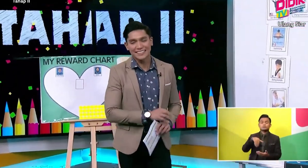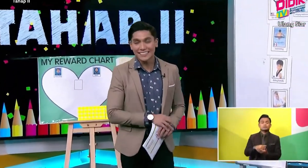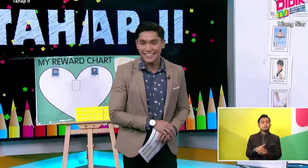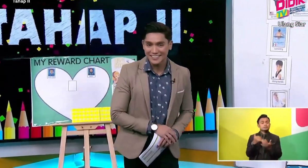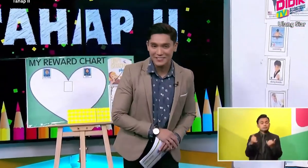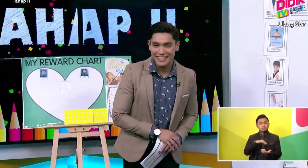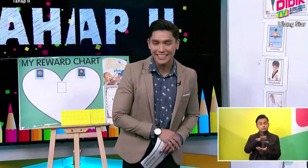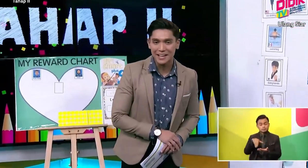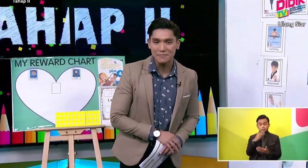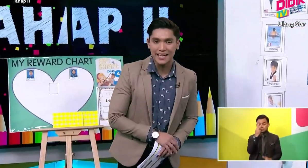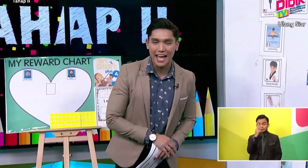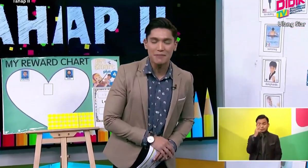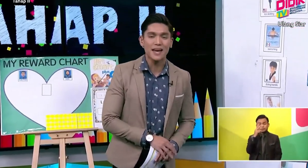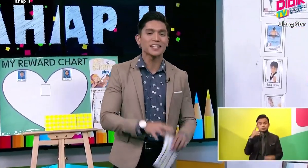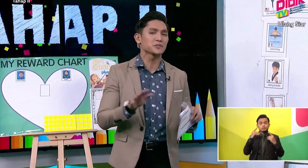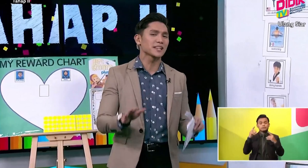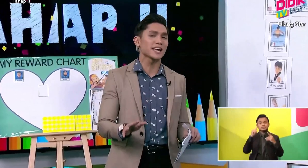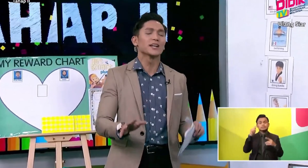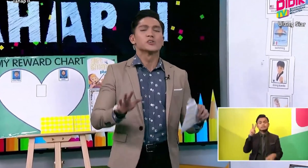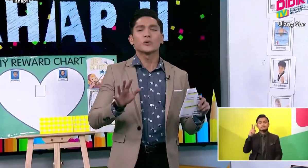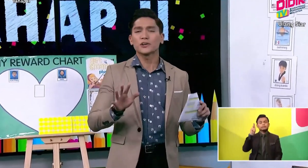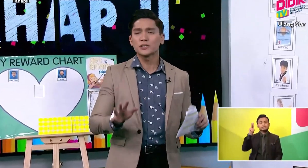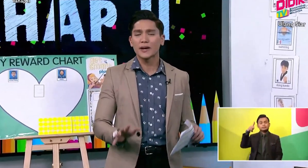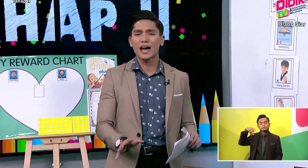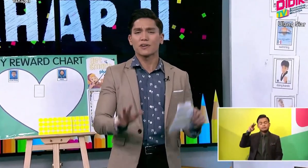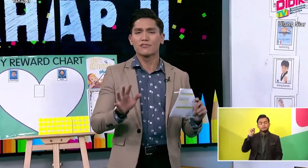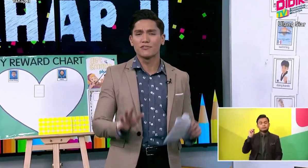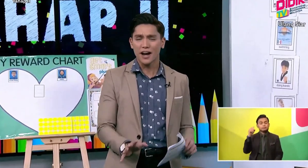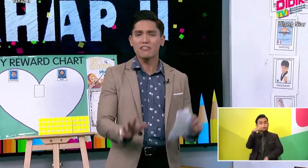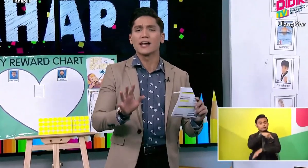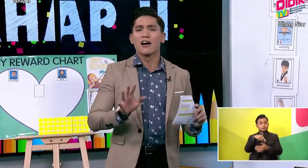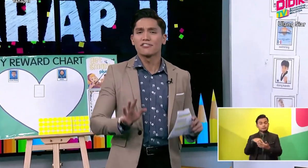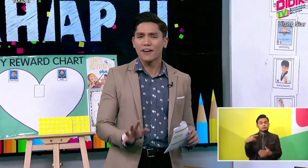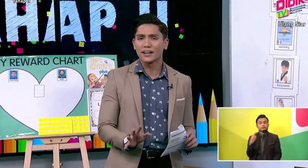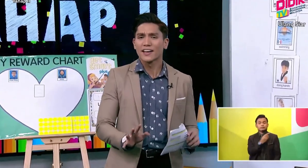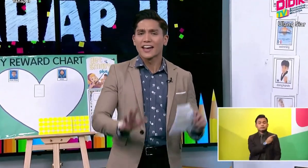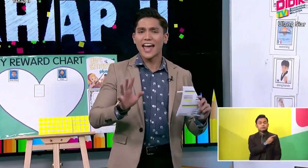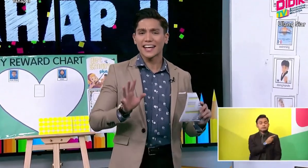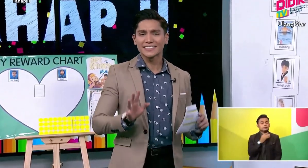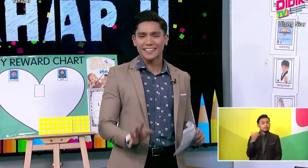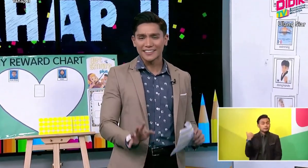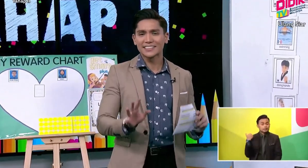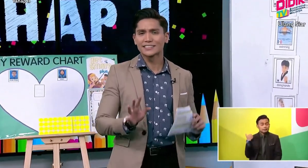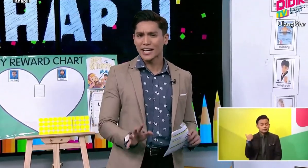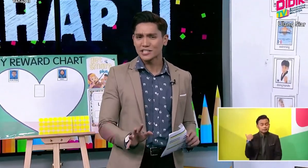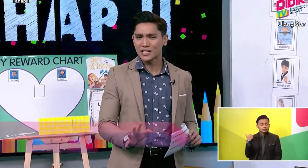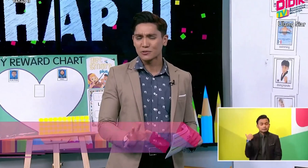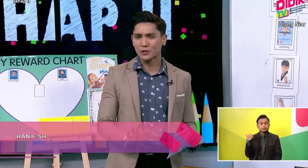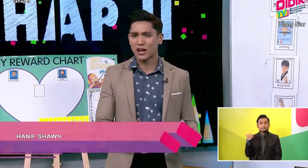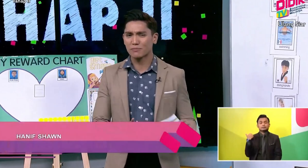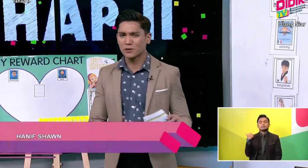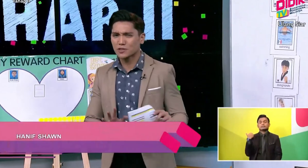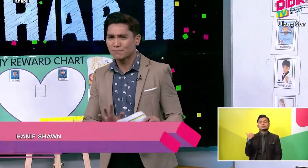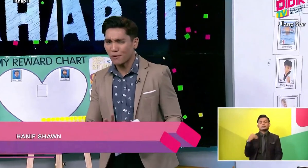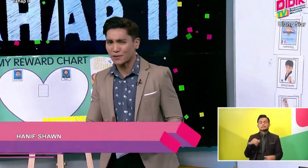watching D-Day TV KPM. And today, we are going to have a very fun and exciting session.